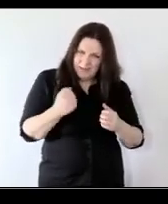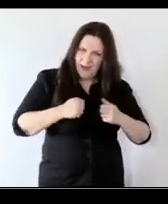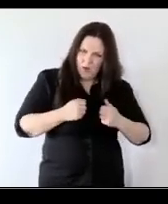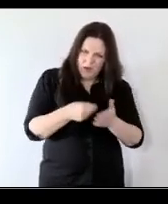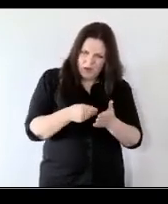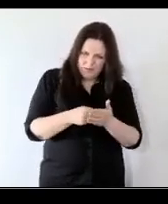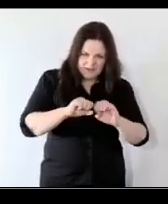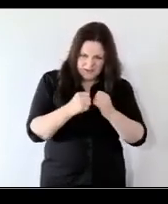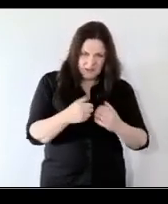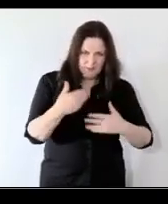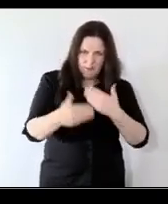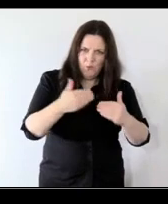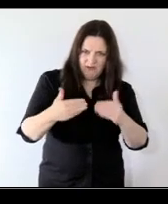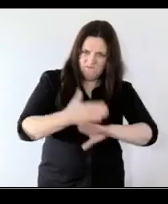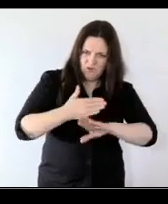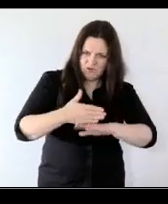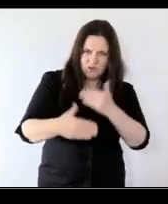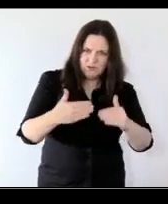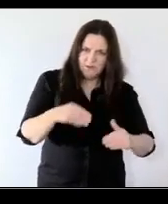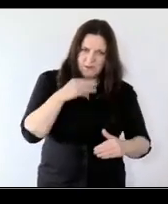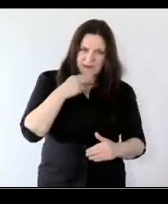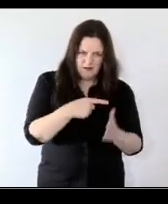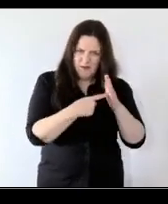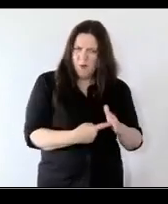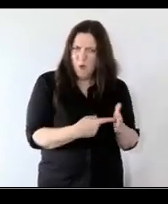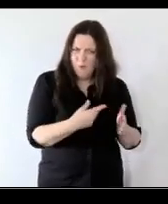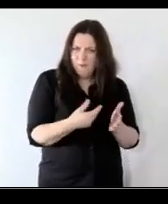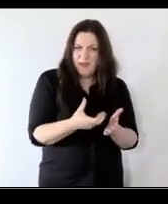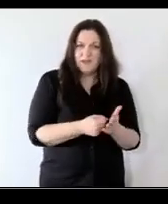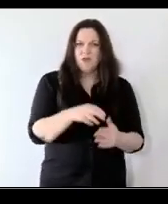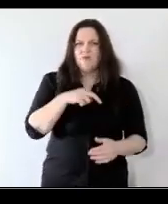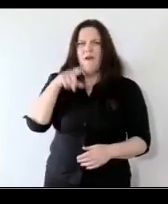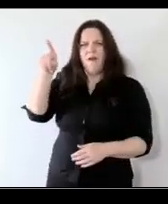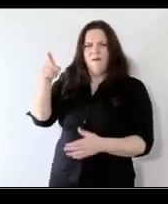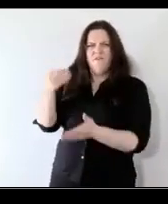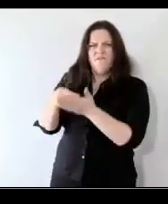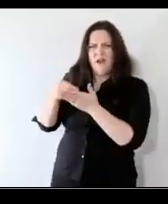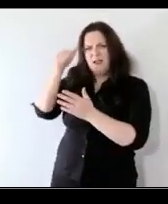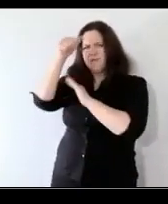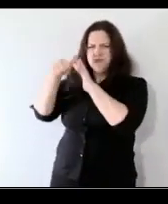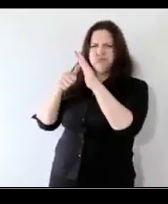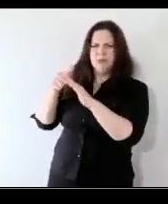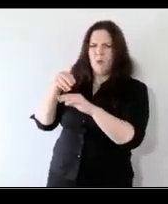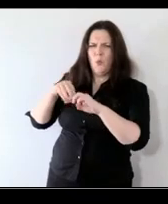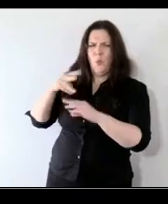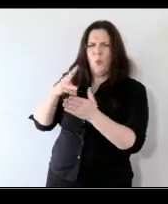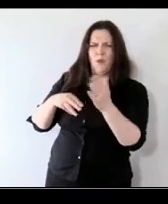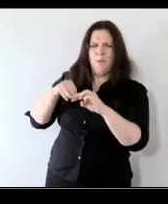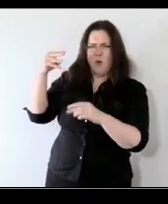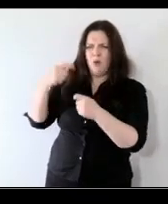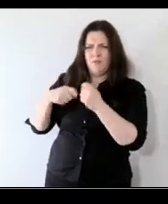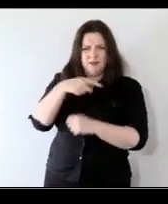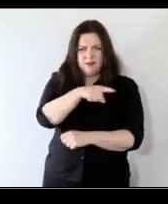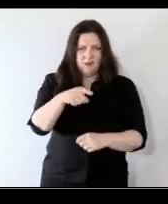society moving and functioning and that we don't think that being a wizard finance is worth a whole lot more than being